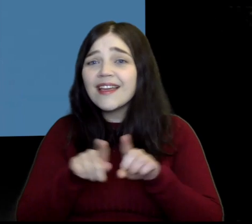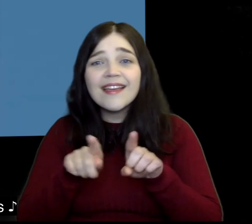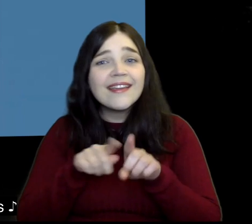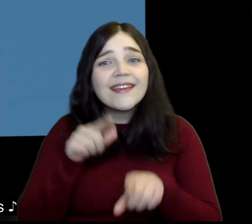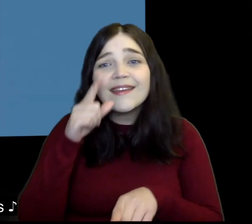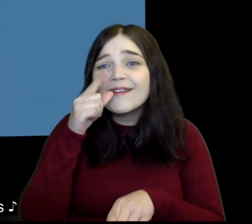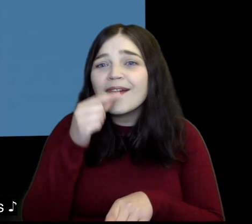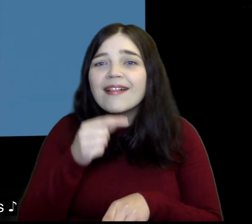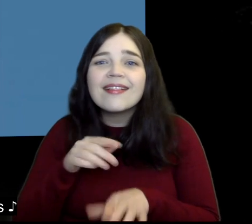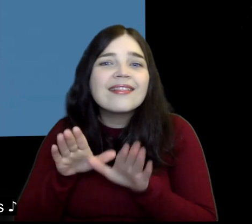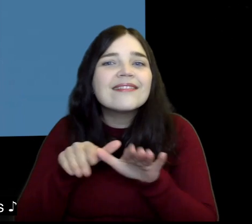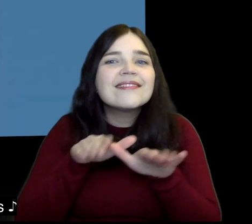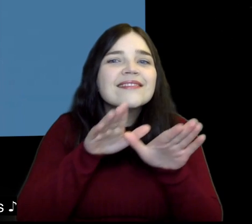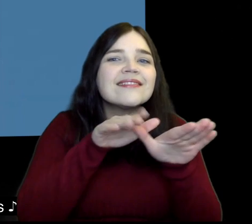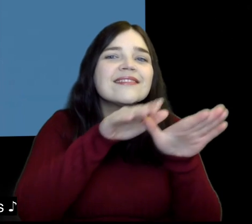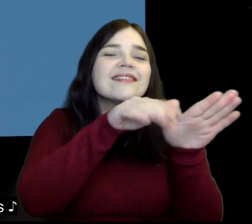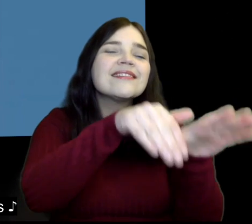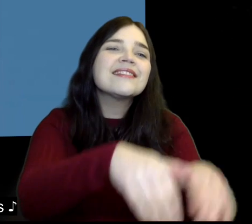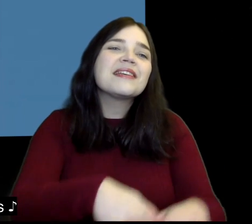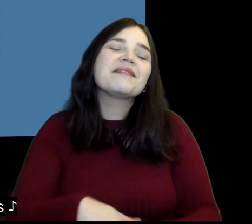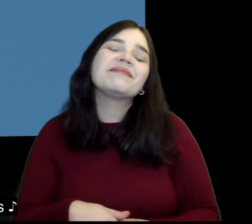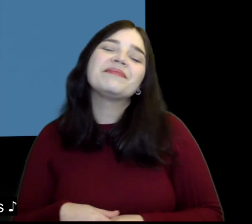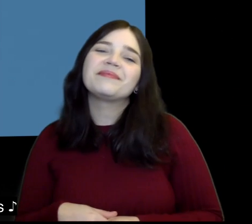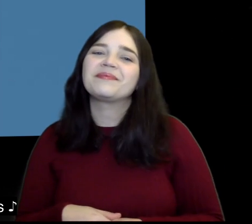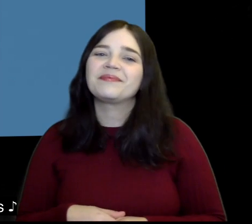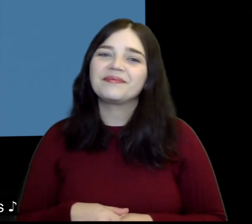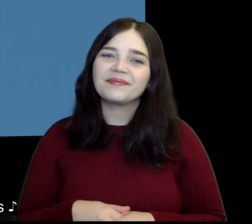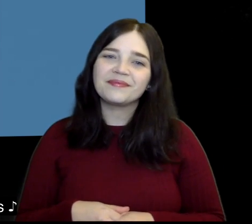Like eagles